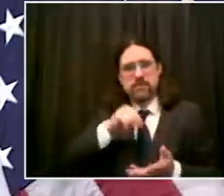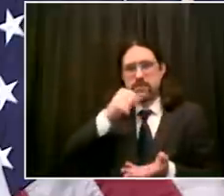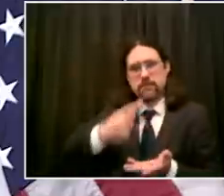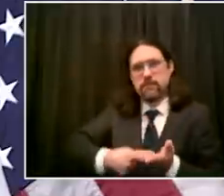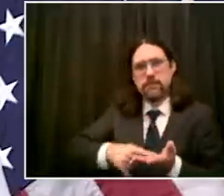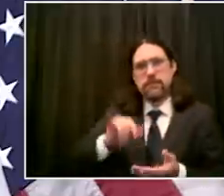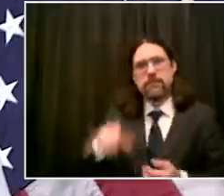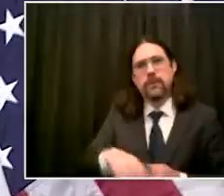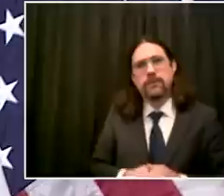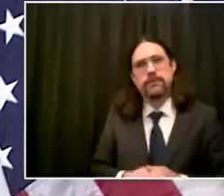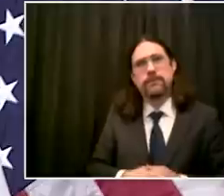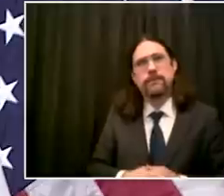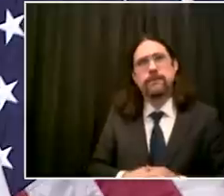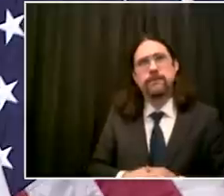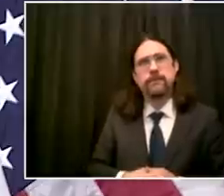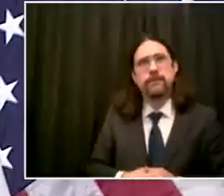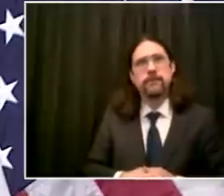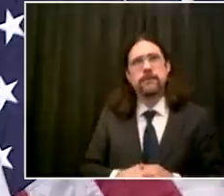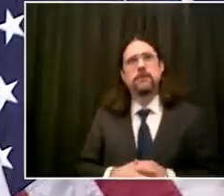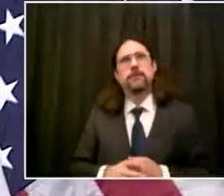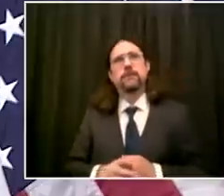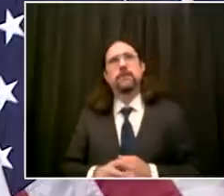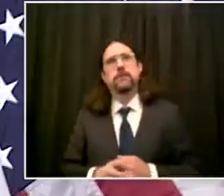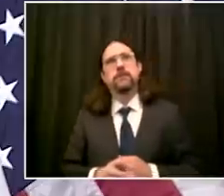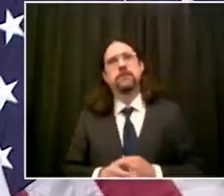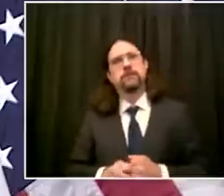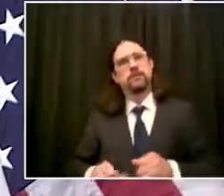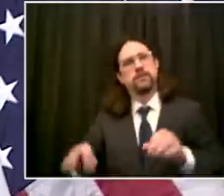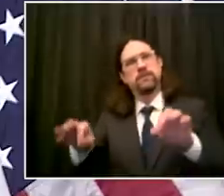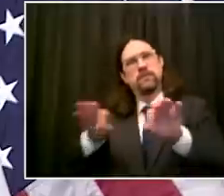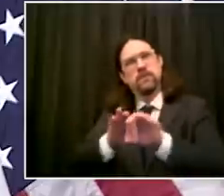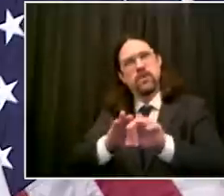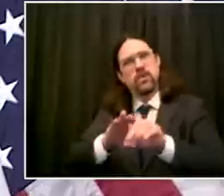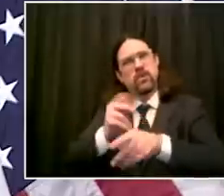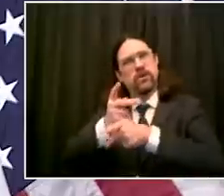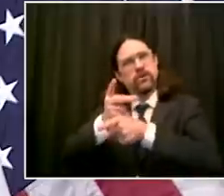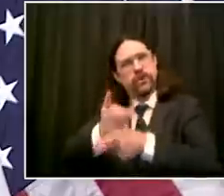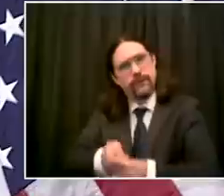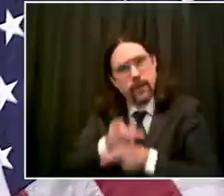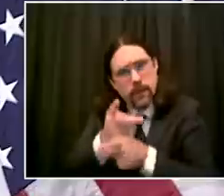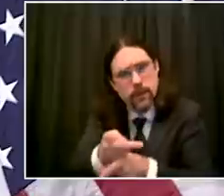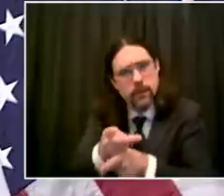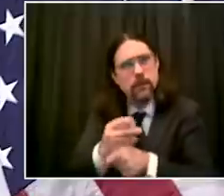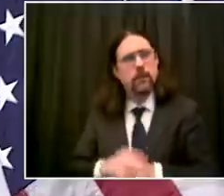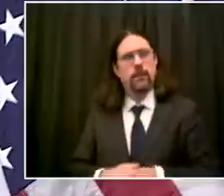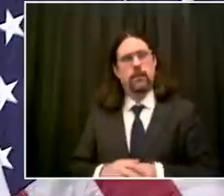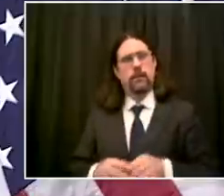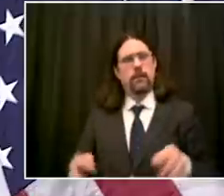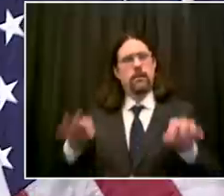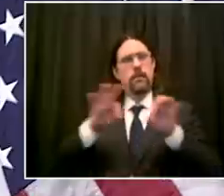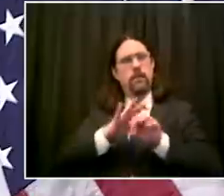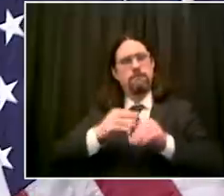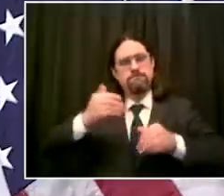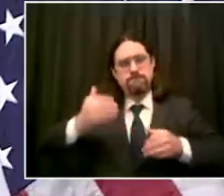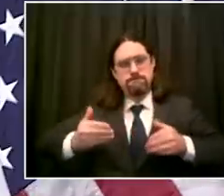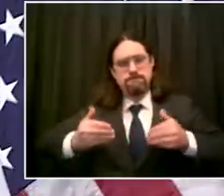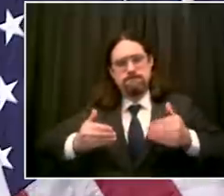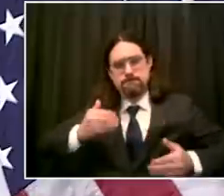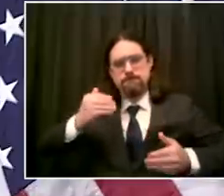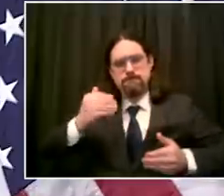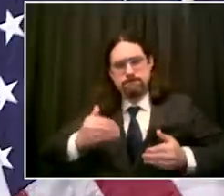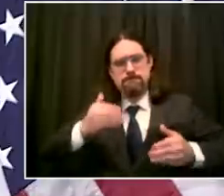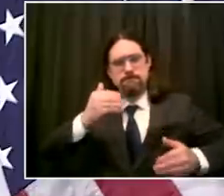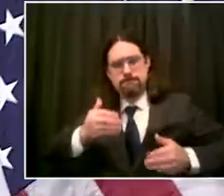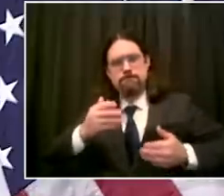foreseeable future as to any company that urged its employees not to use mass